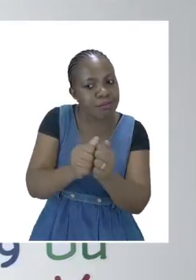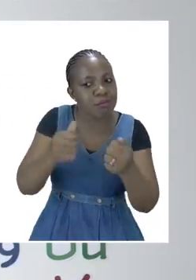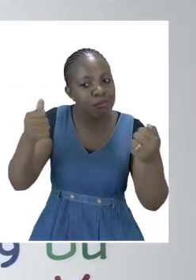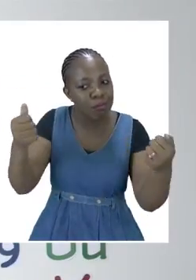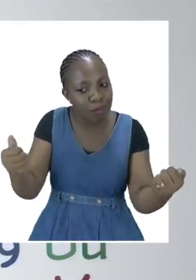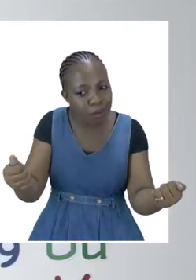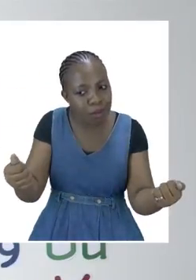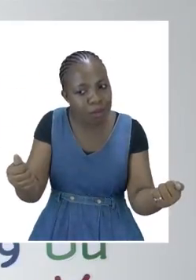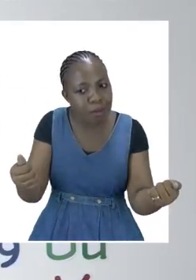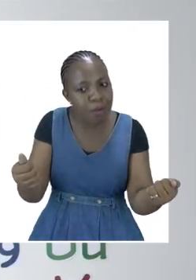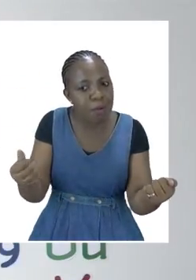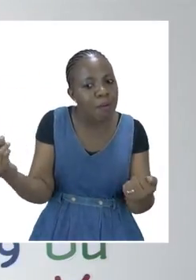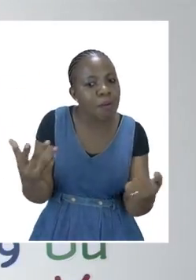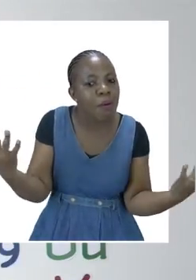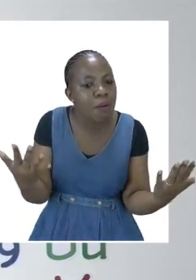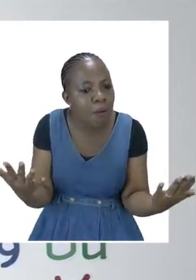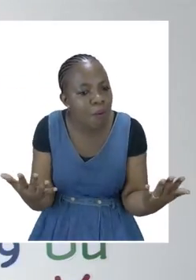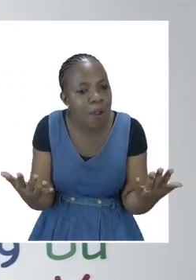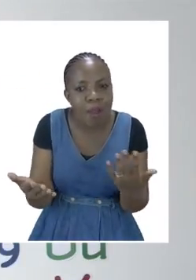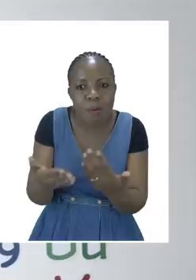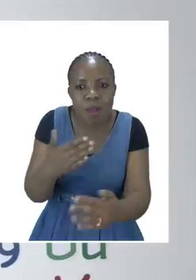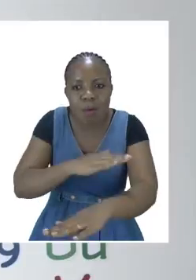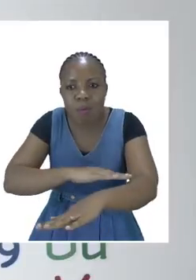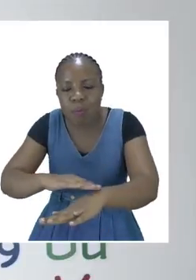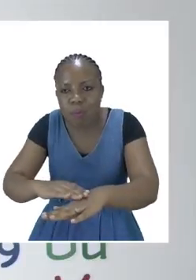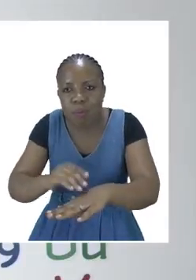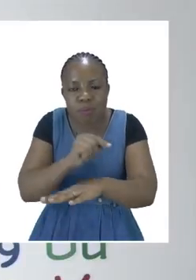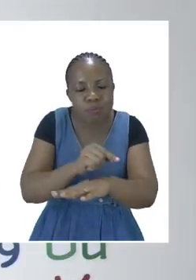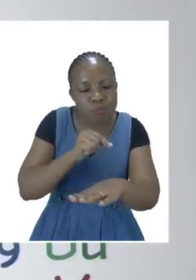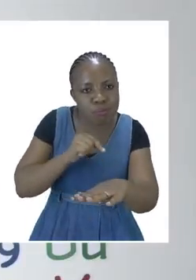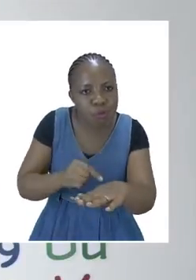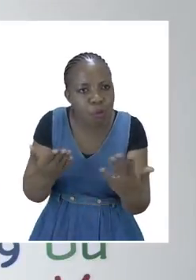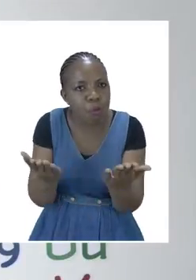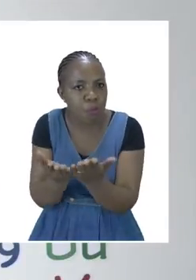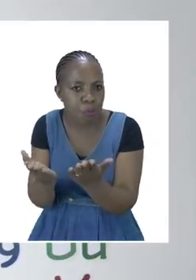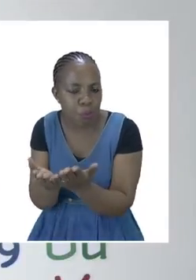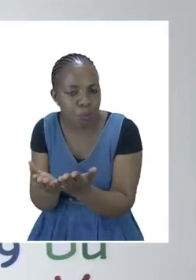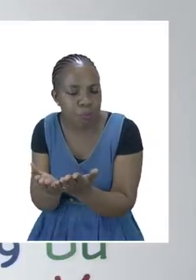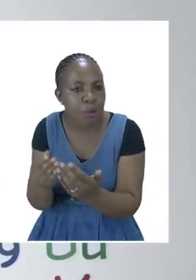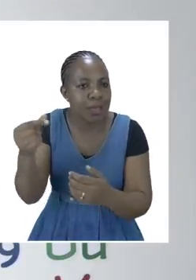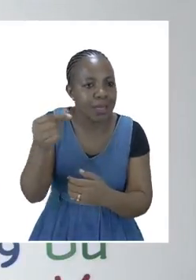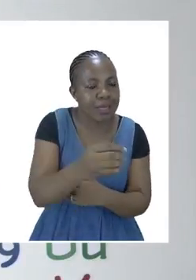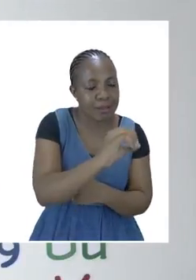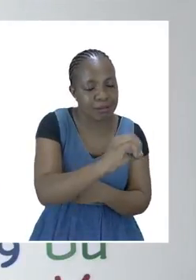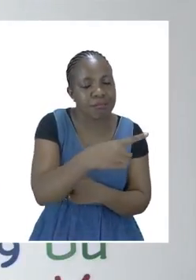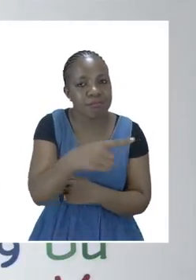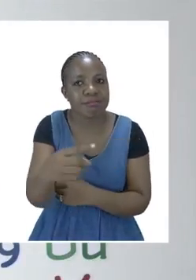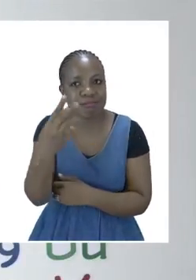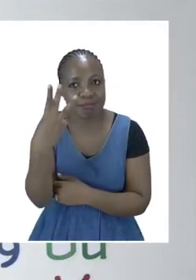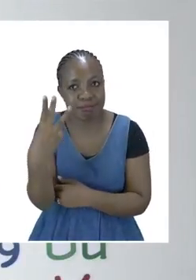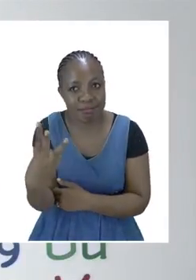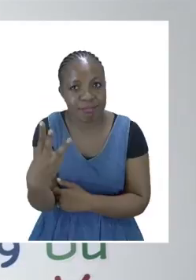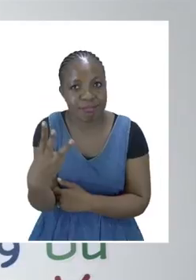every Monday to Thursday for pre-primary up until grade three. The